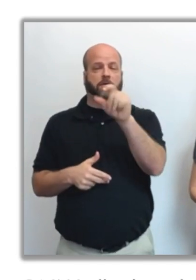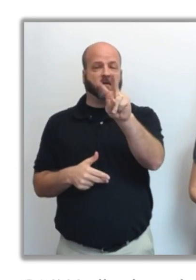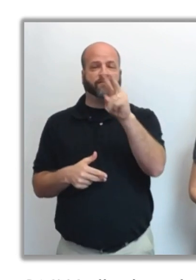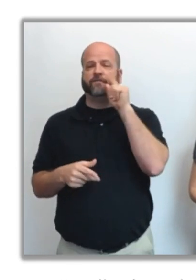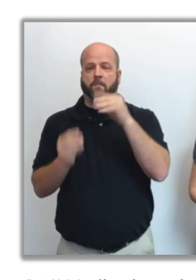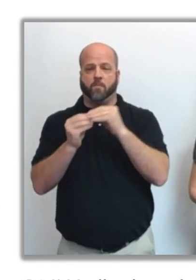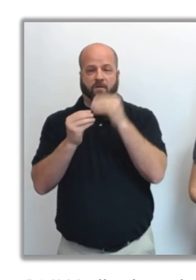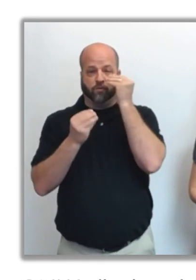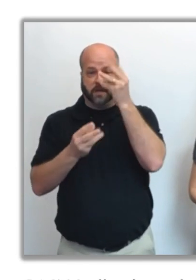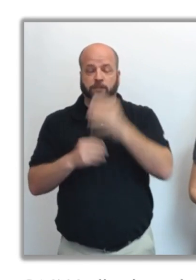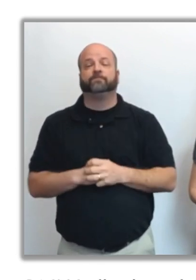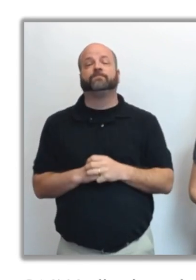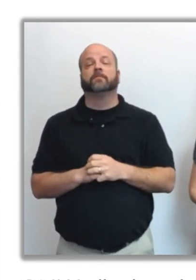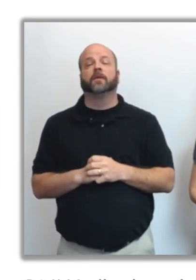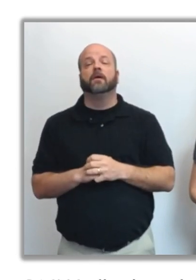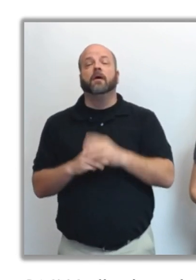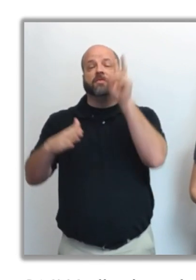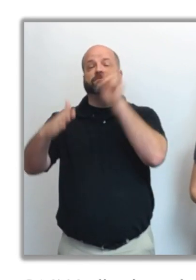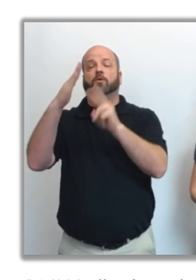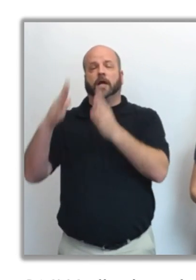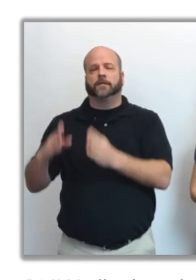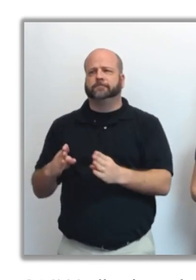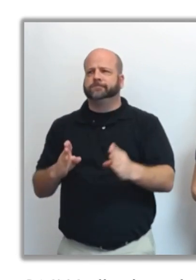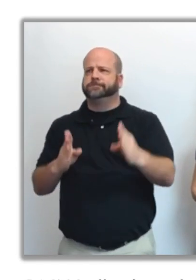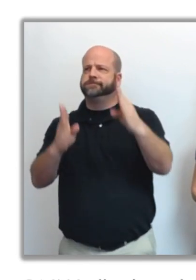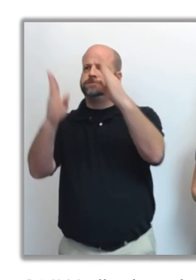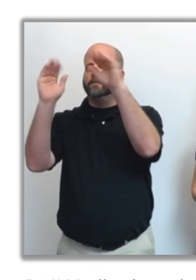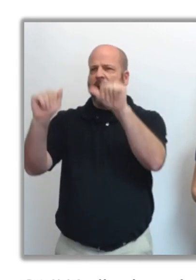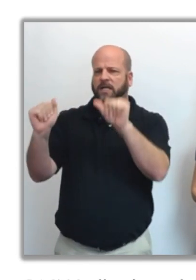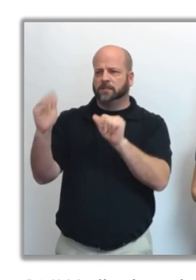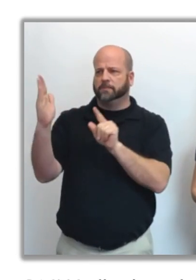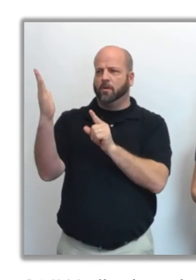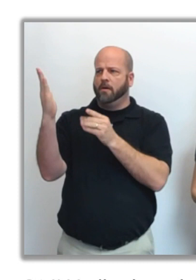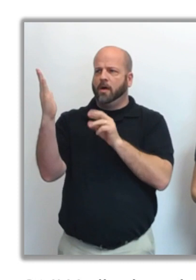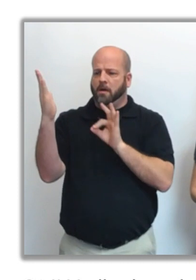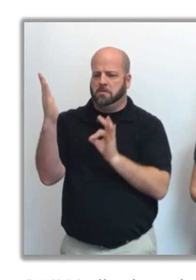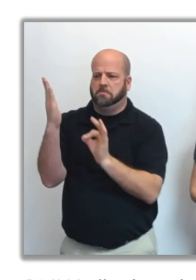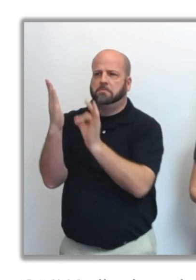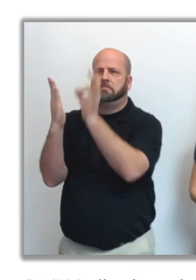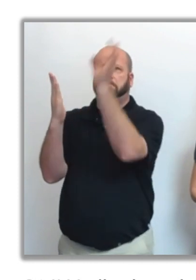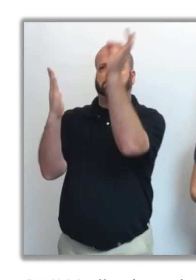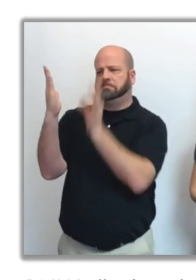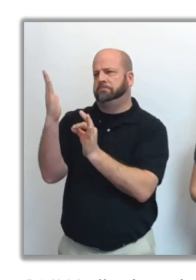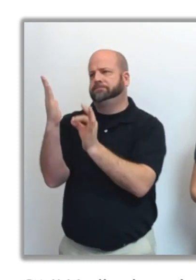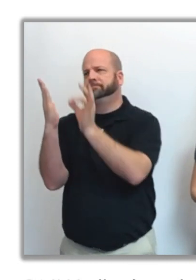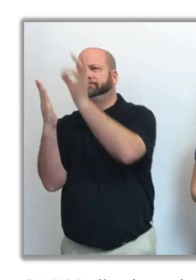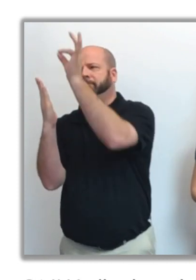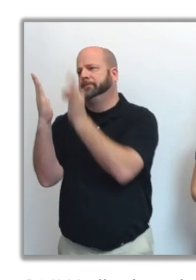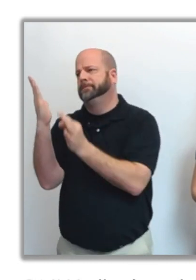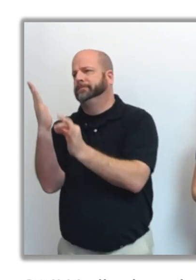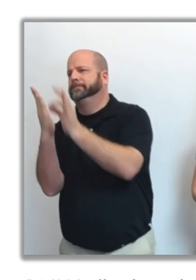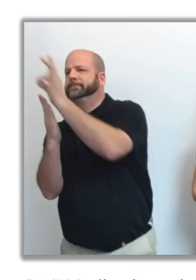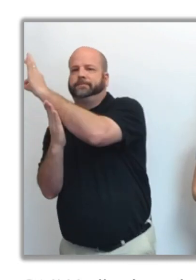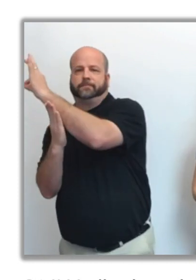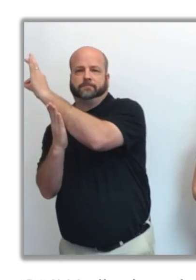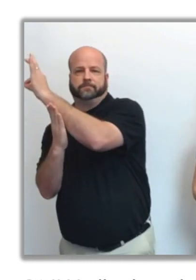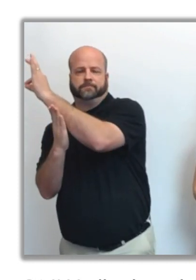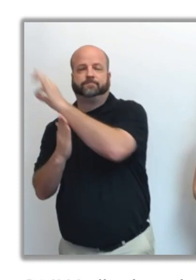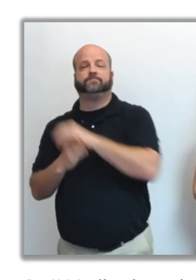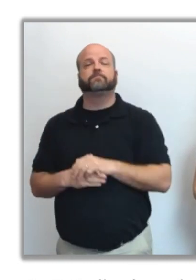The forecast cone represents the possible path of the center of the storm, as well as its expected intensity.